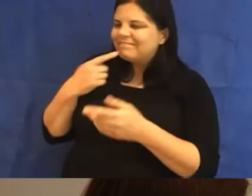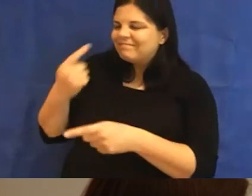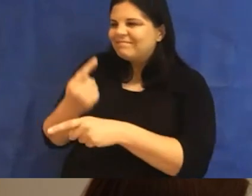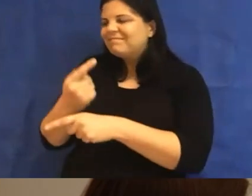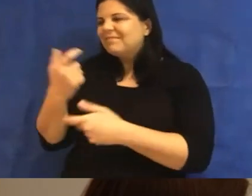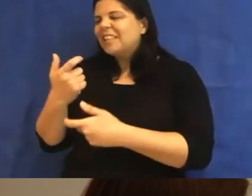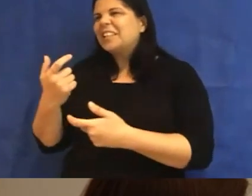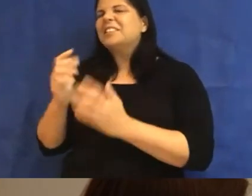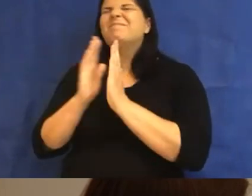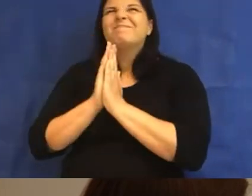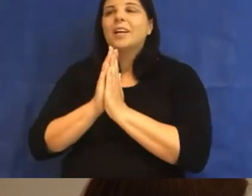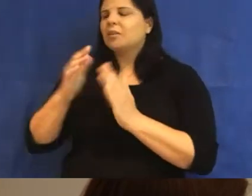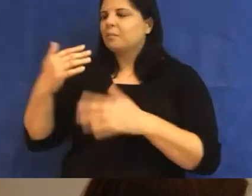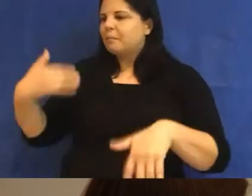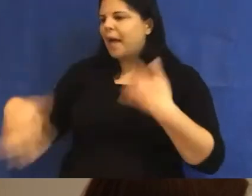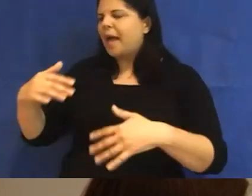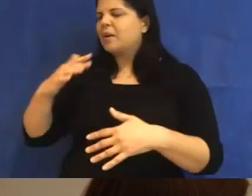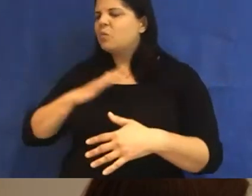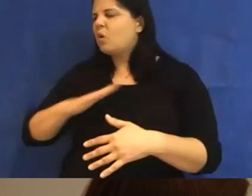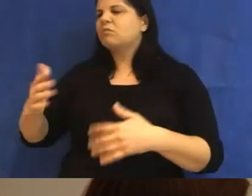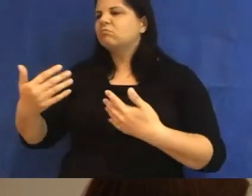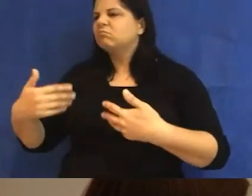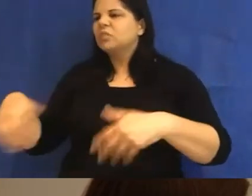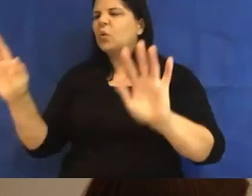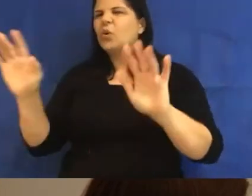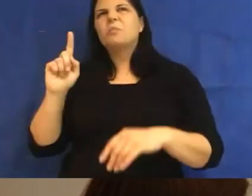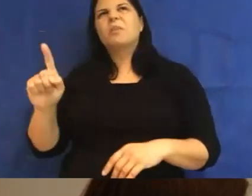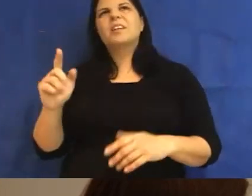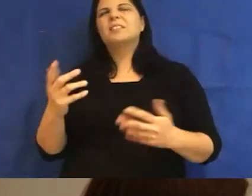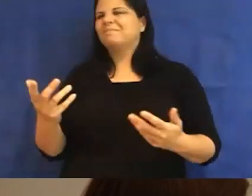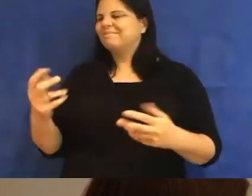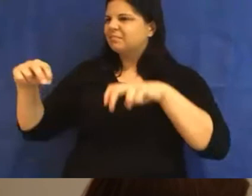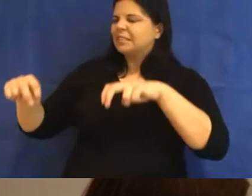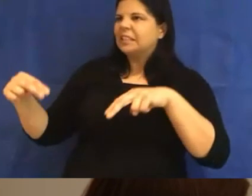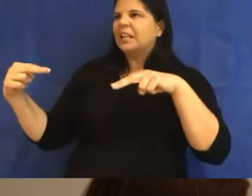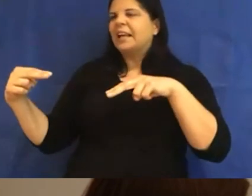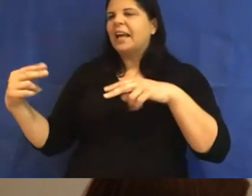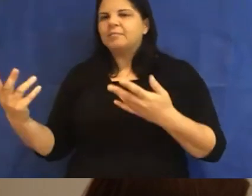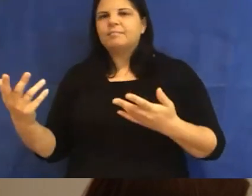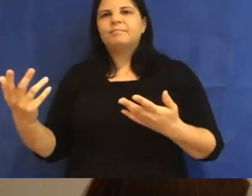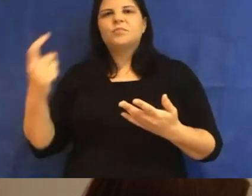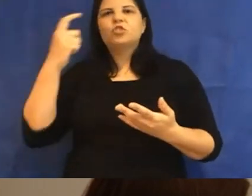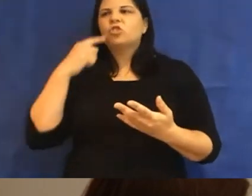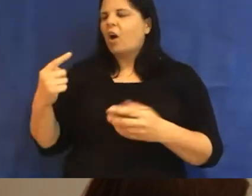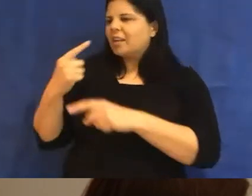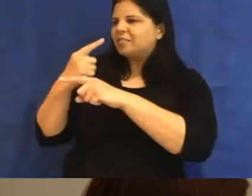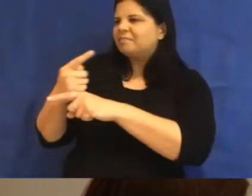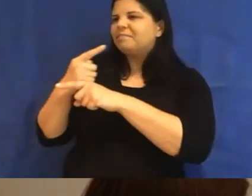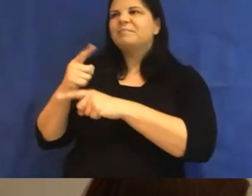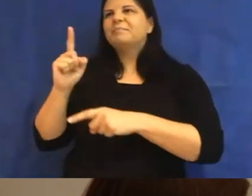but all the while I still sat dumb. Instead of reaching out to properly connect, I just sat silent and stared.